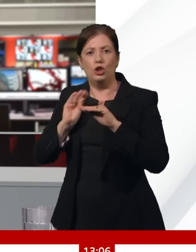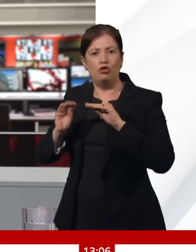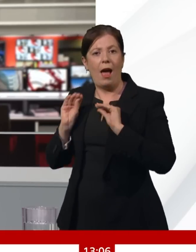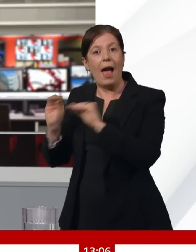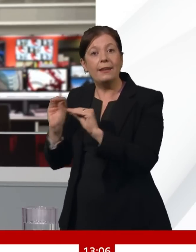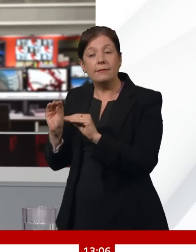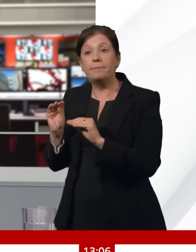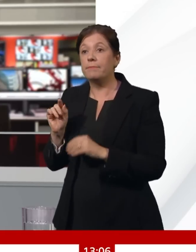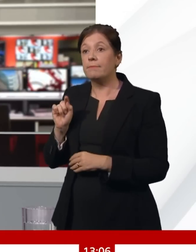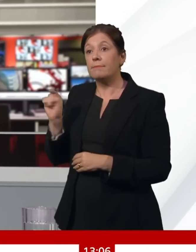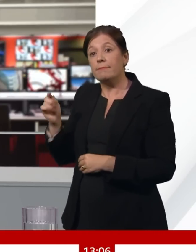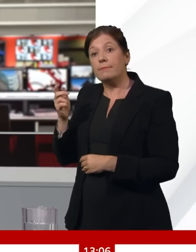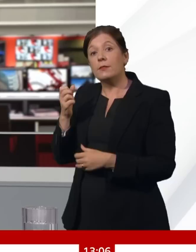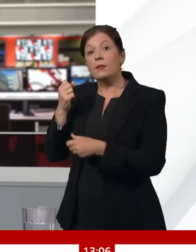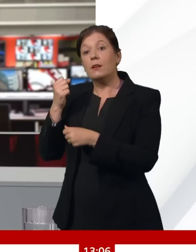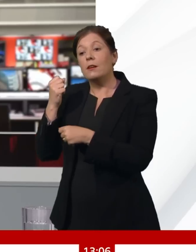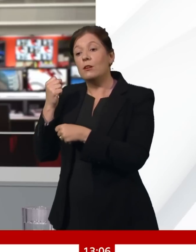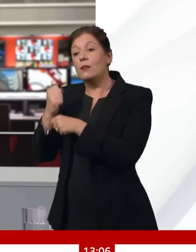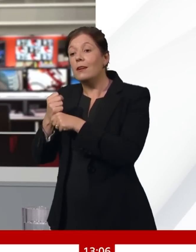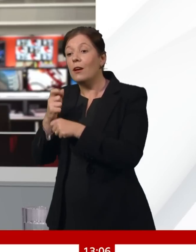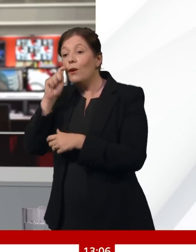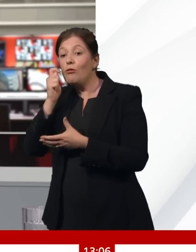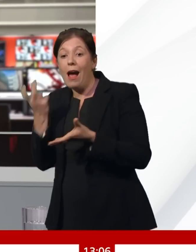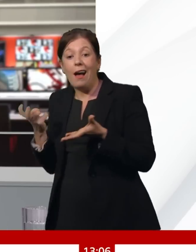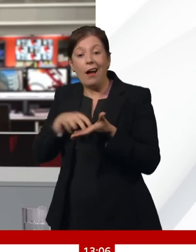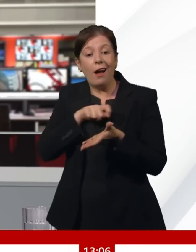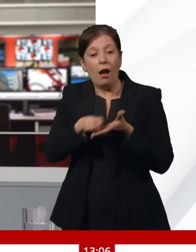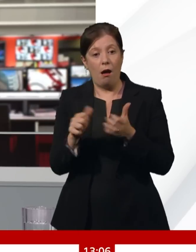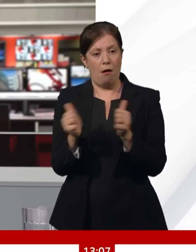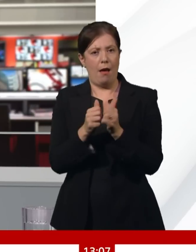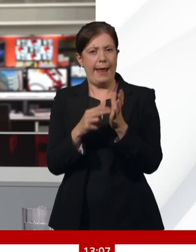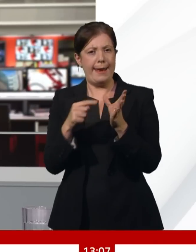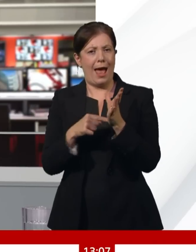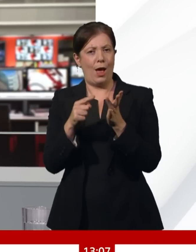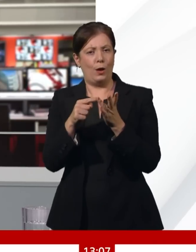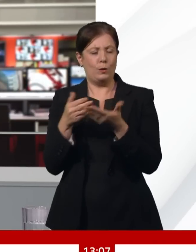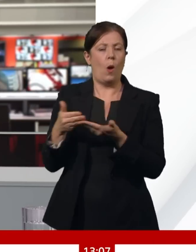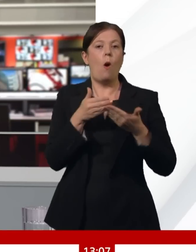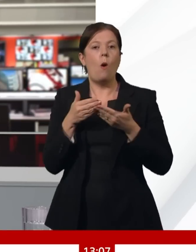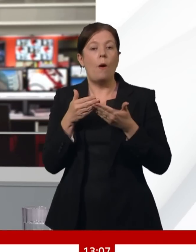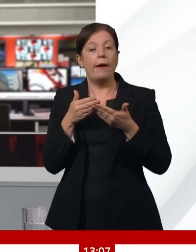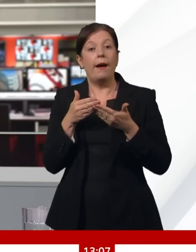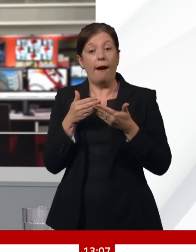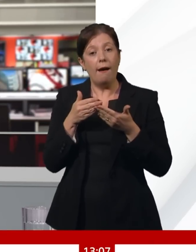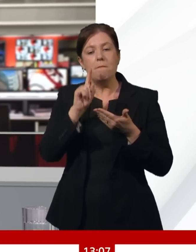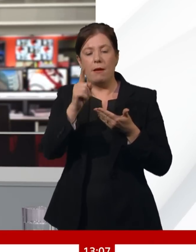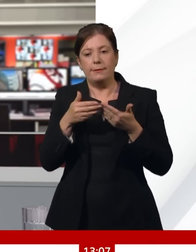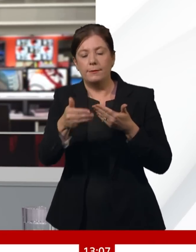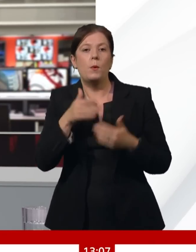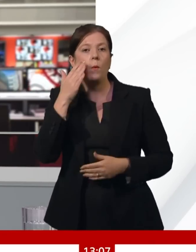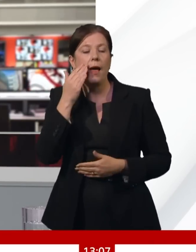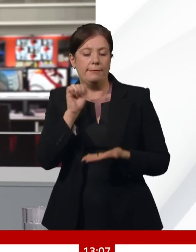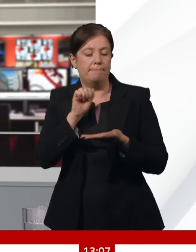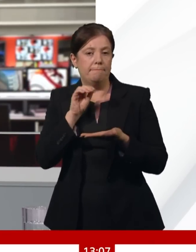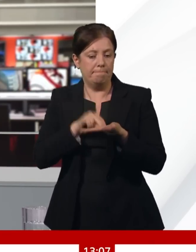frame for Kyiv to join the security alliance, angering President Zelensky. Our diplomatic correspondent James Landale sent this report from